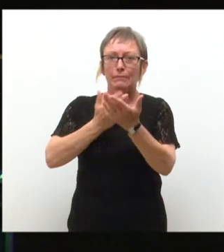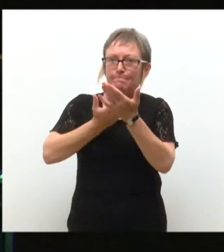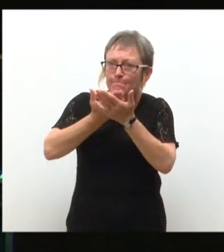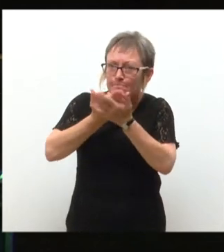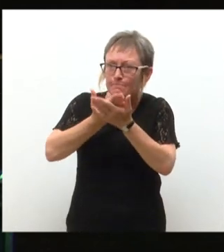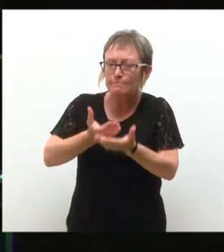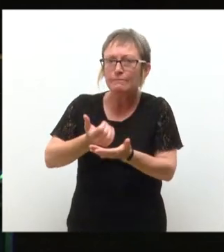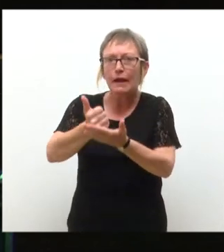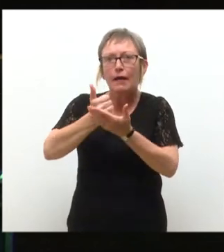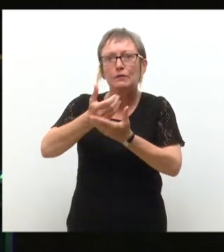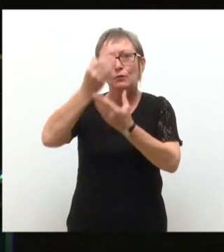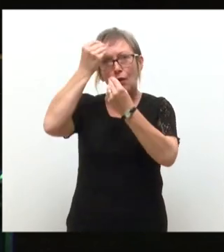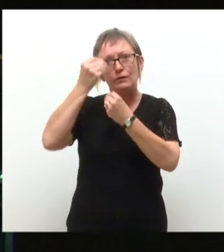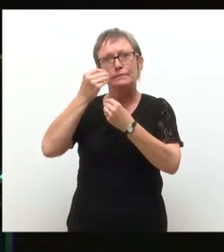learn.